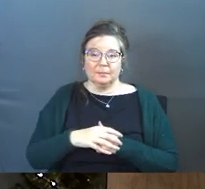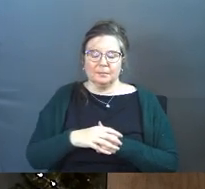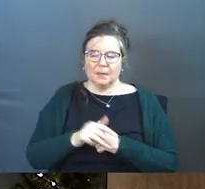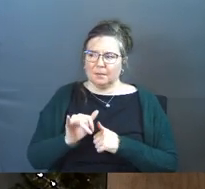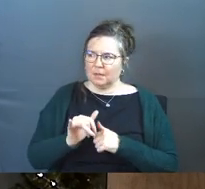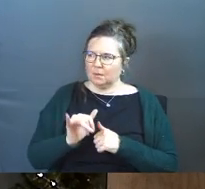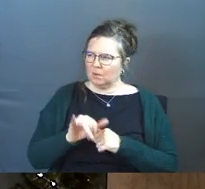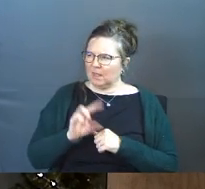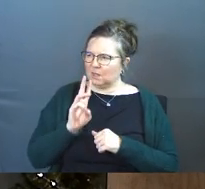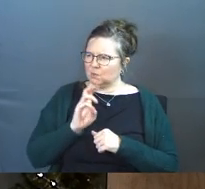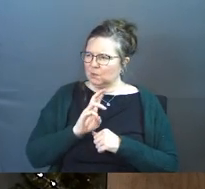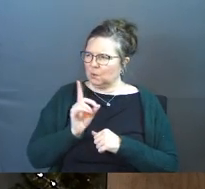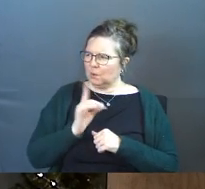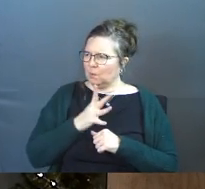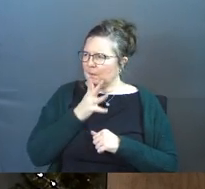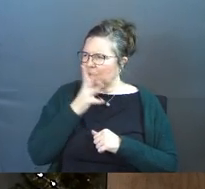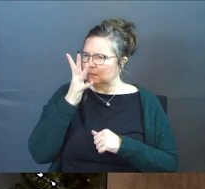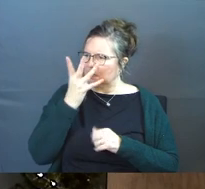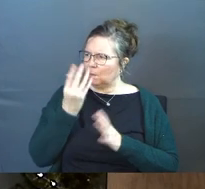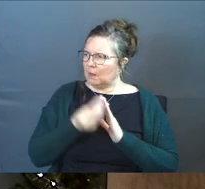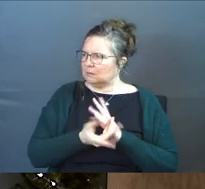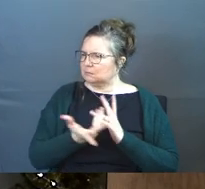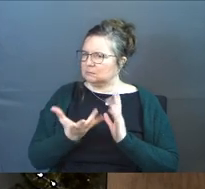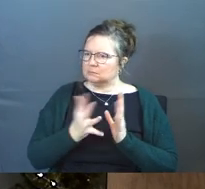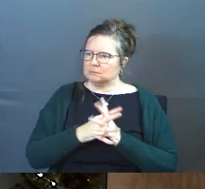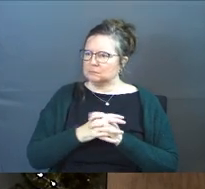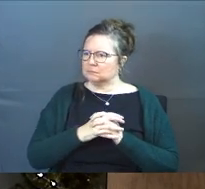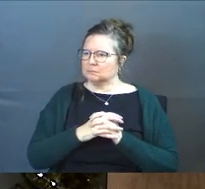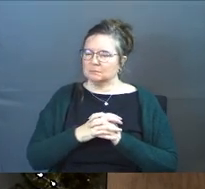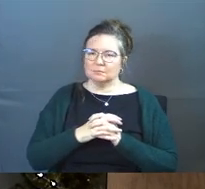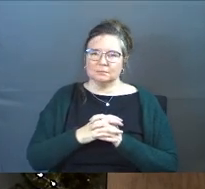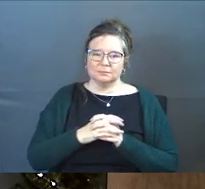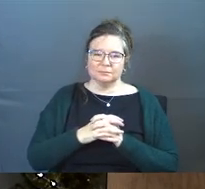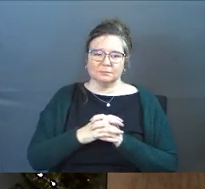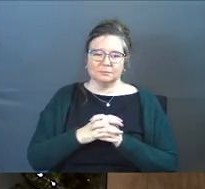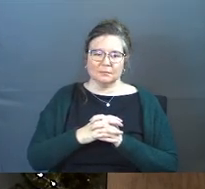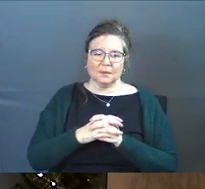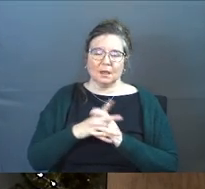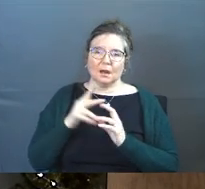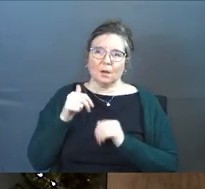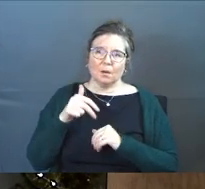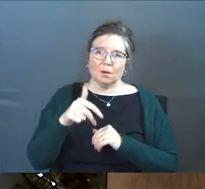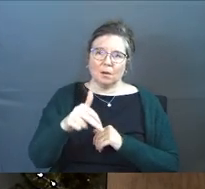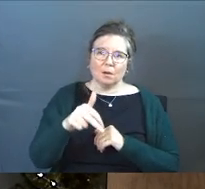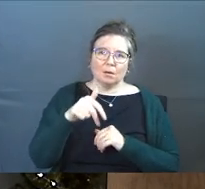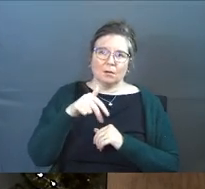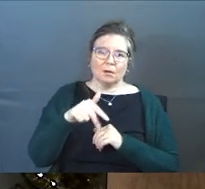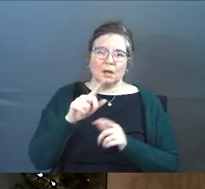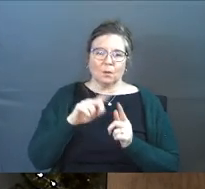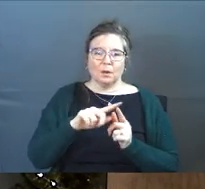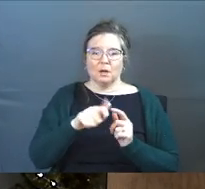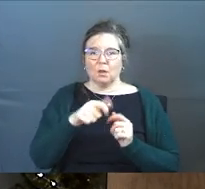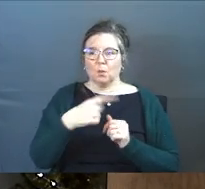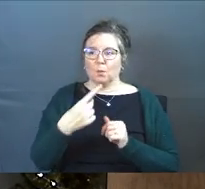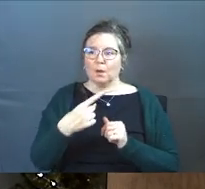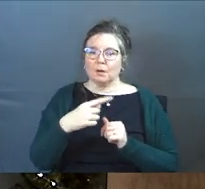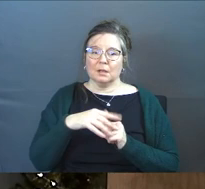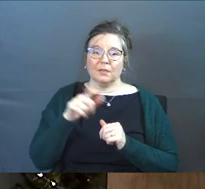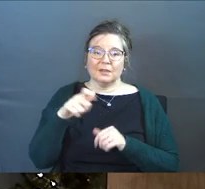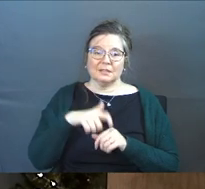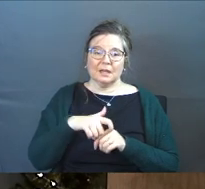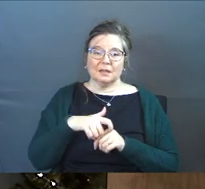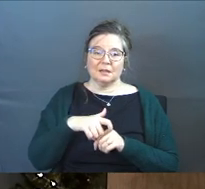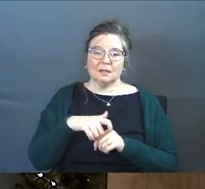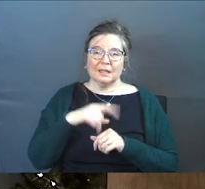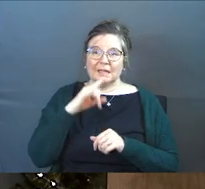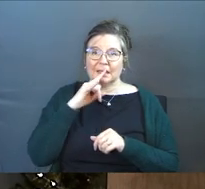and I'm like well that's weird I wonder where the moms and dads went and I kept walking down and I went to another one and this time